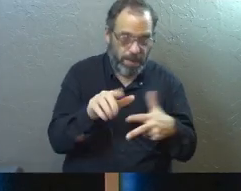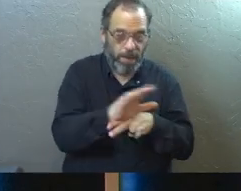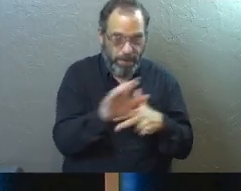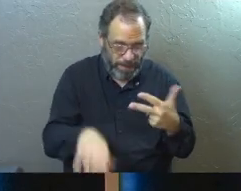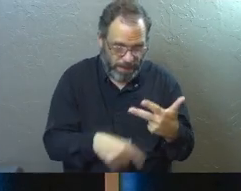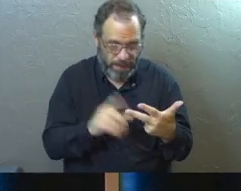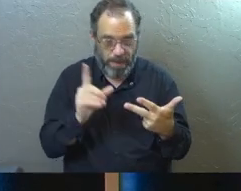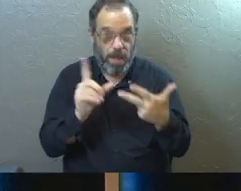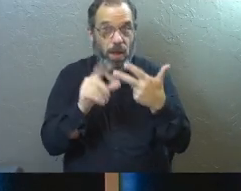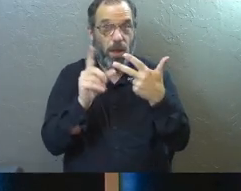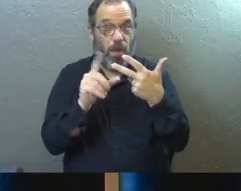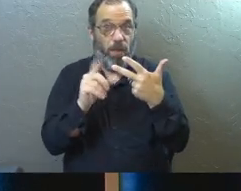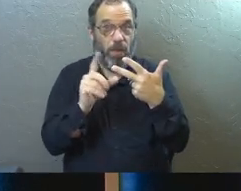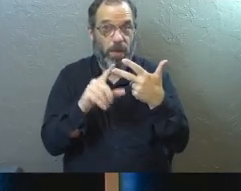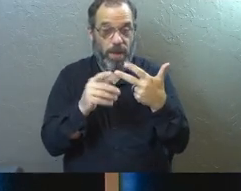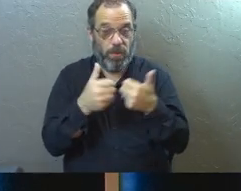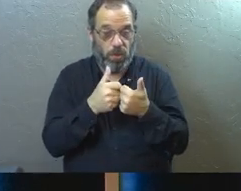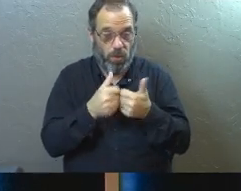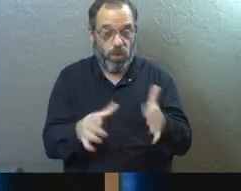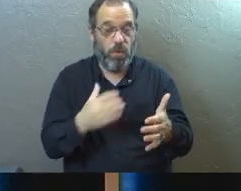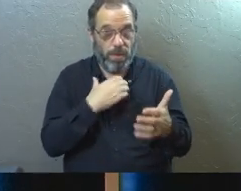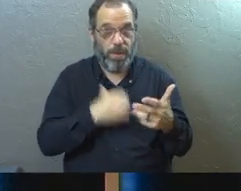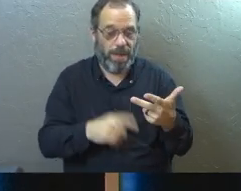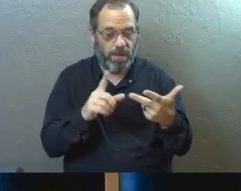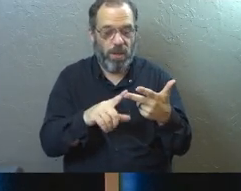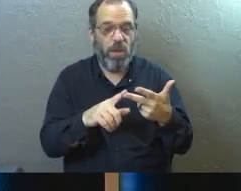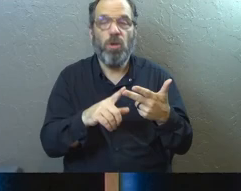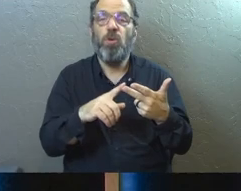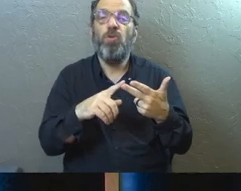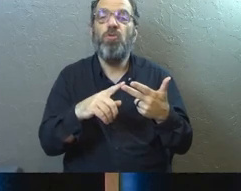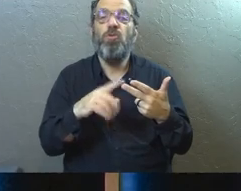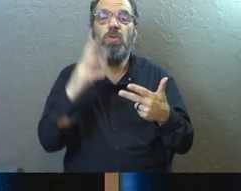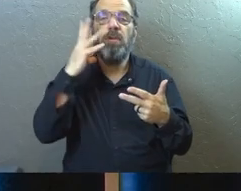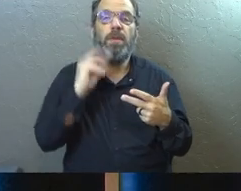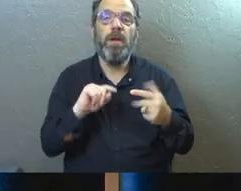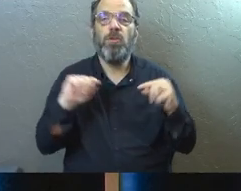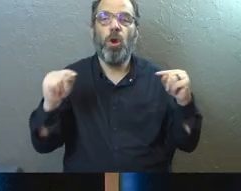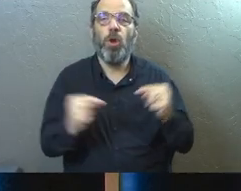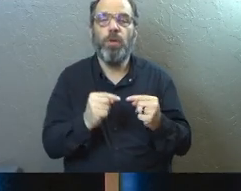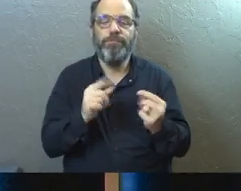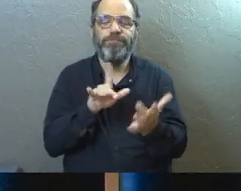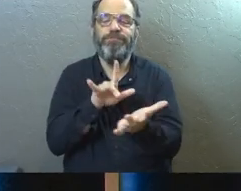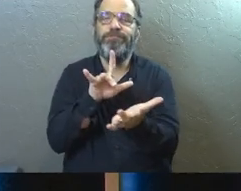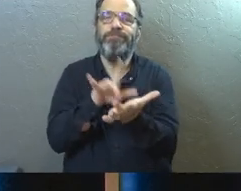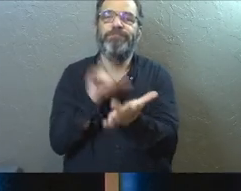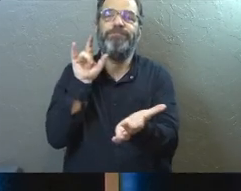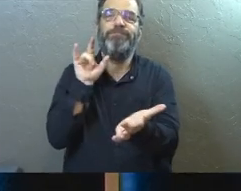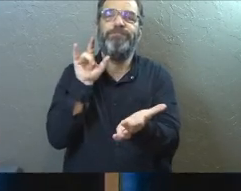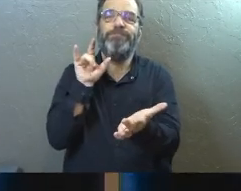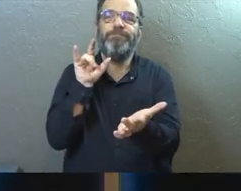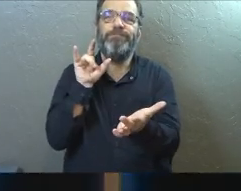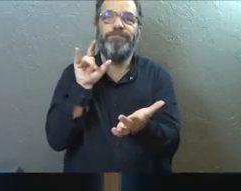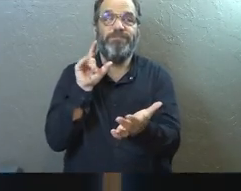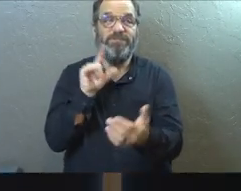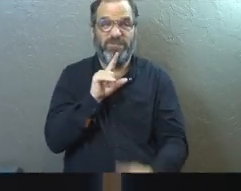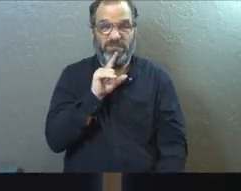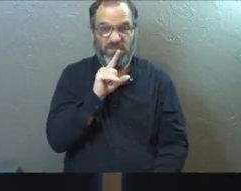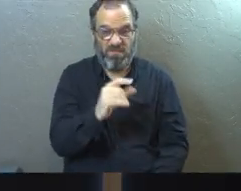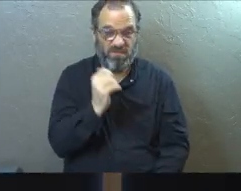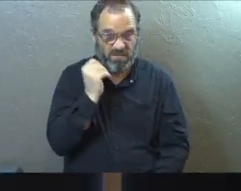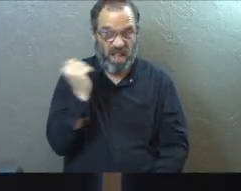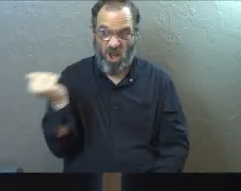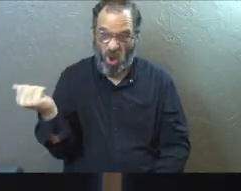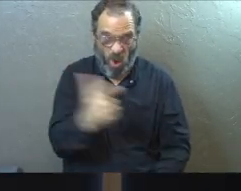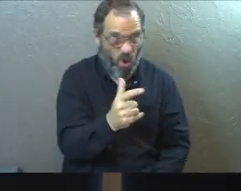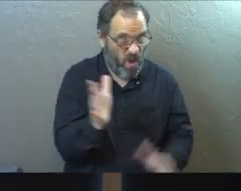causes us to lose that passion, lose that like, is we get hurt. We get hurt. That's real. Every